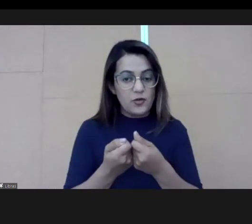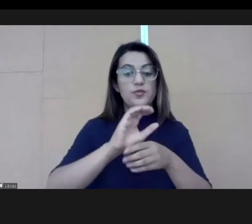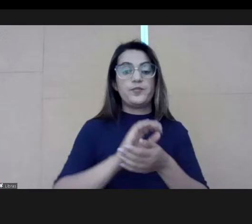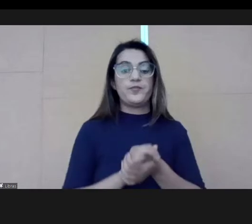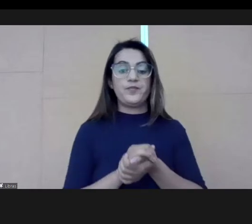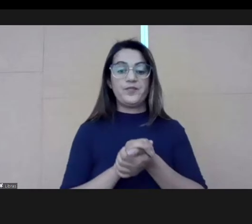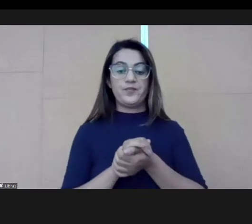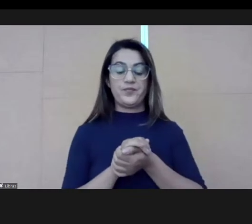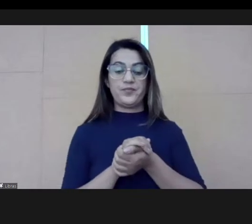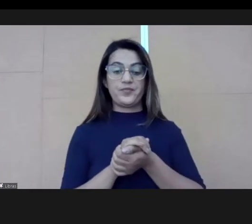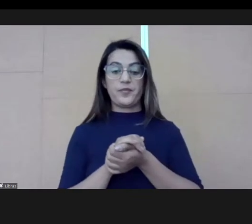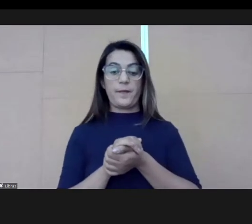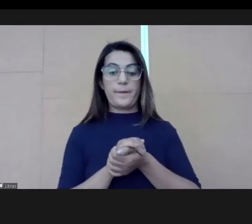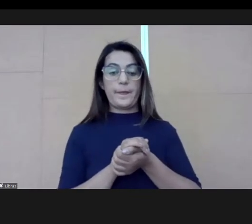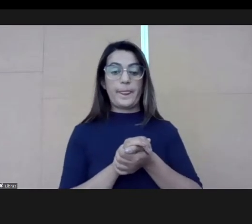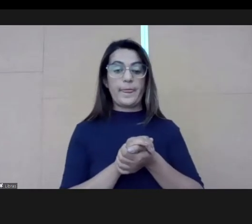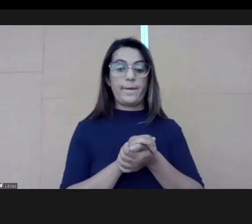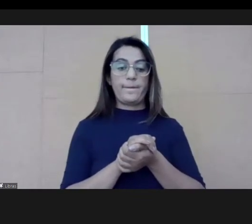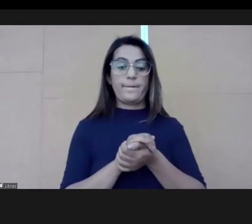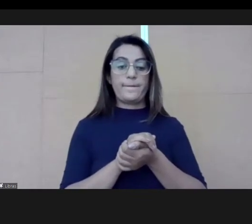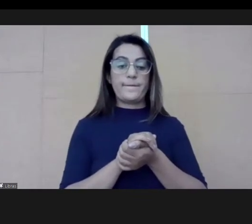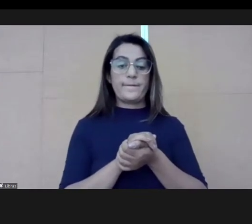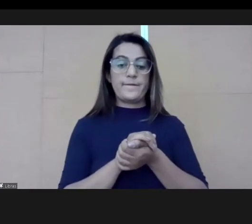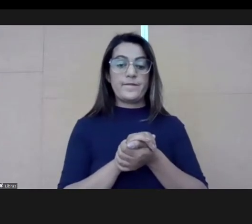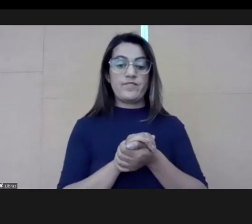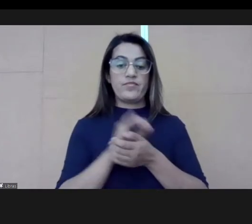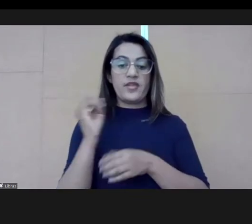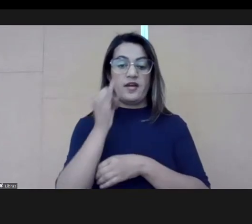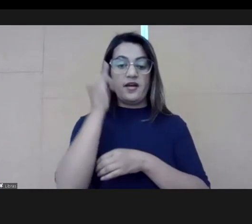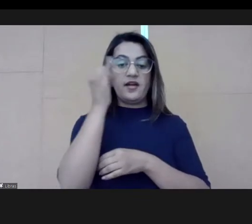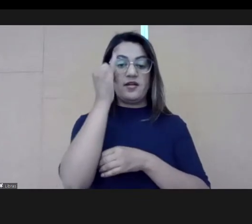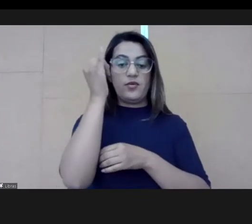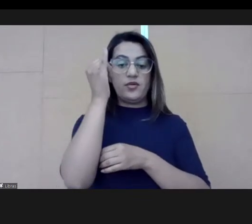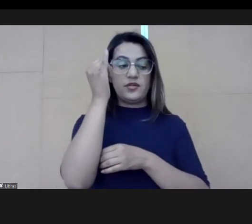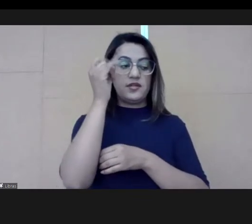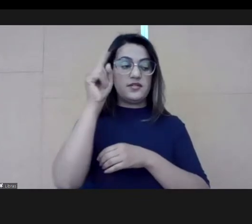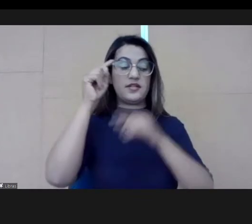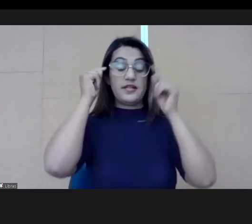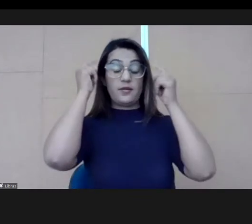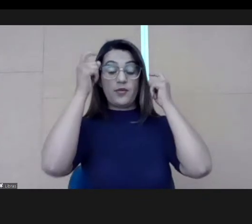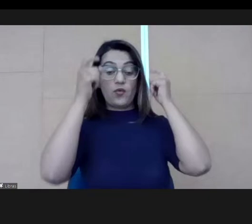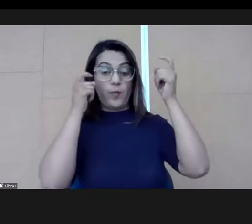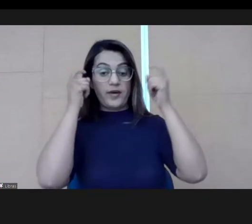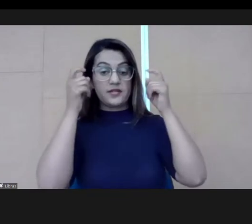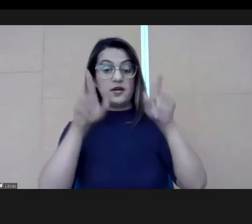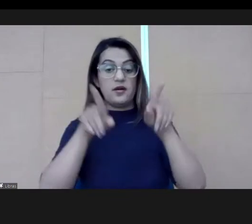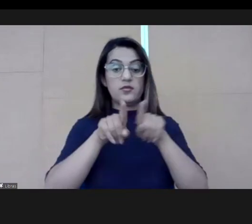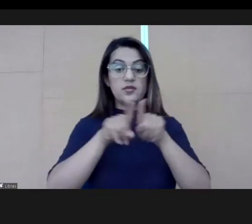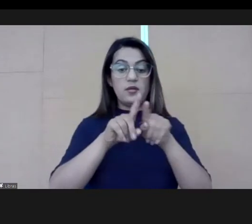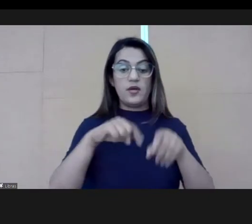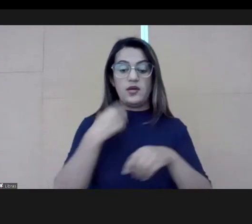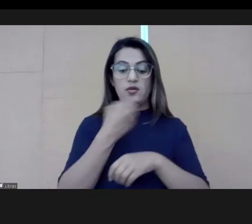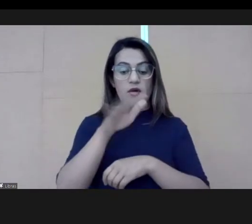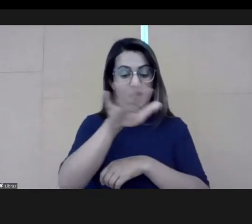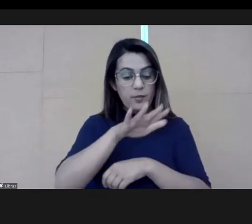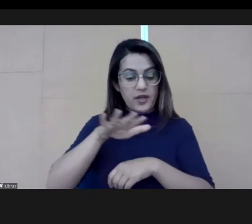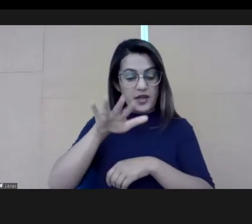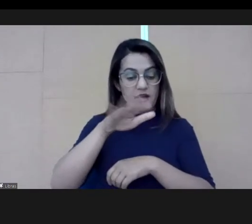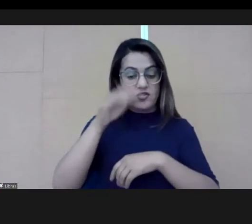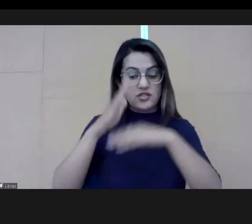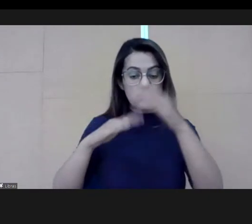Then I will provide the invitation to those who are watching us so they can enroll to this course, which is very good. It talks about